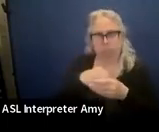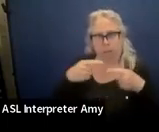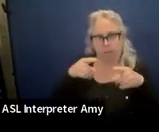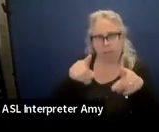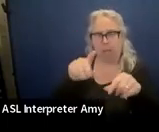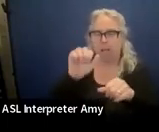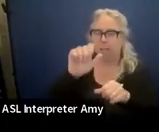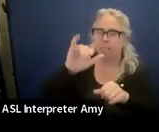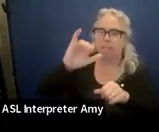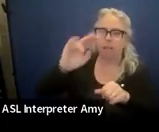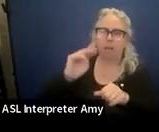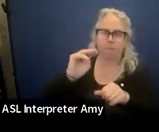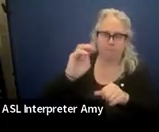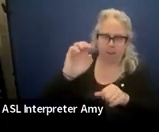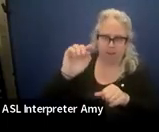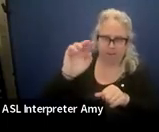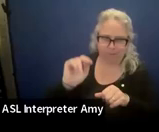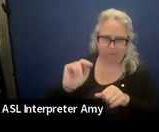talking about.